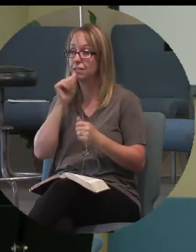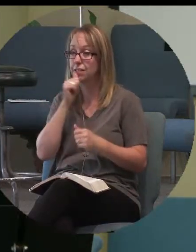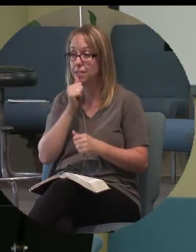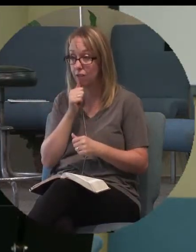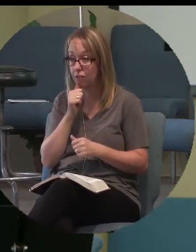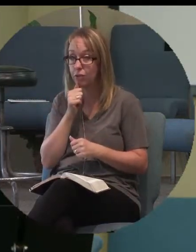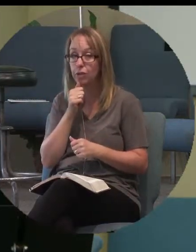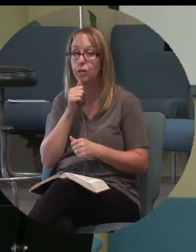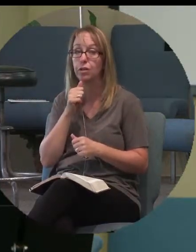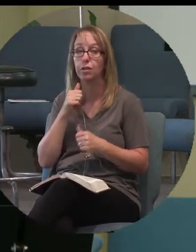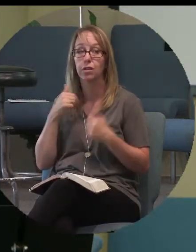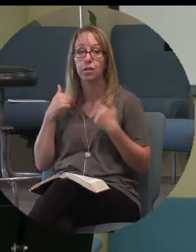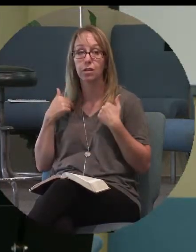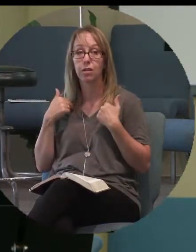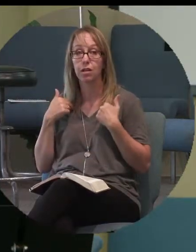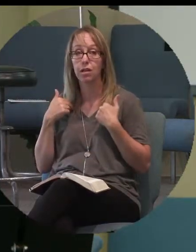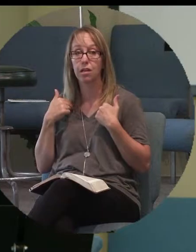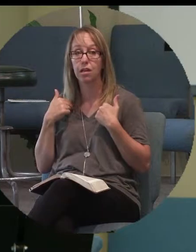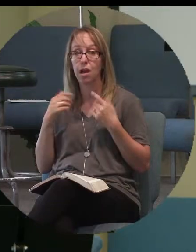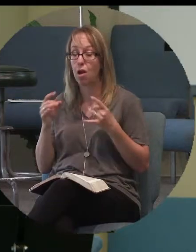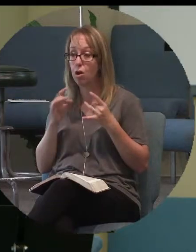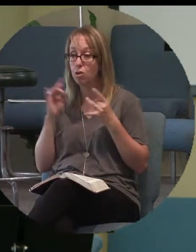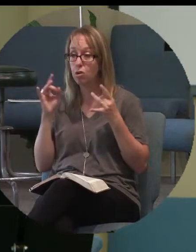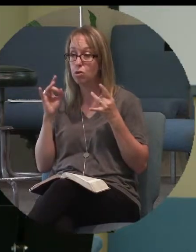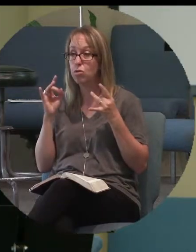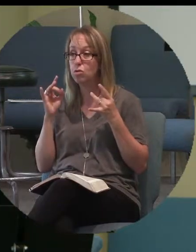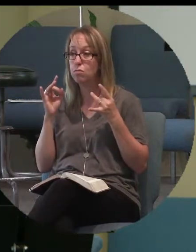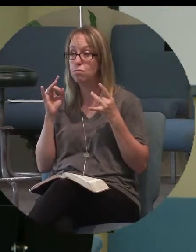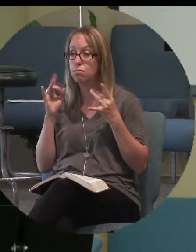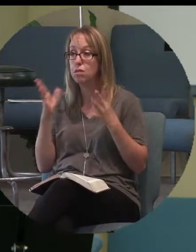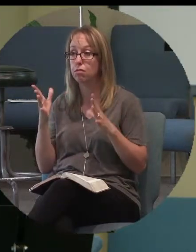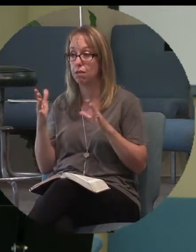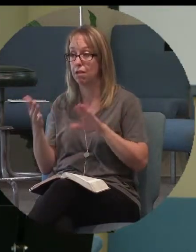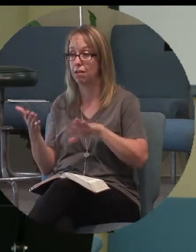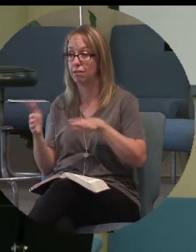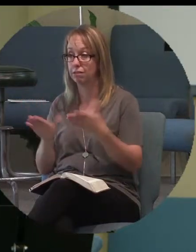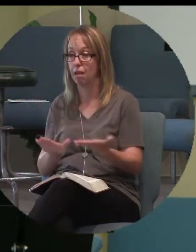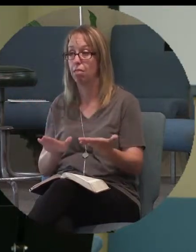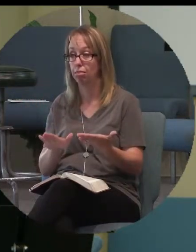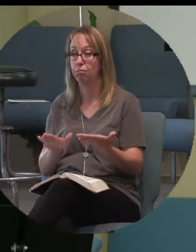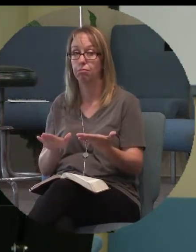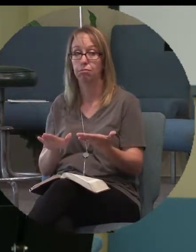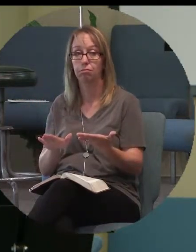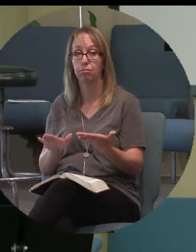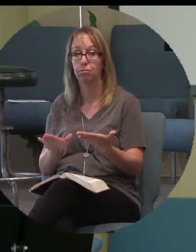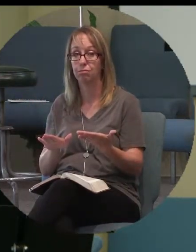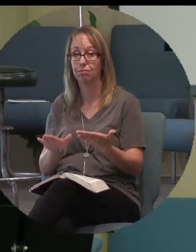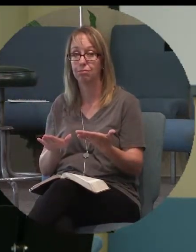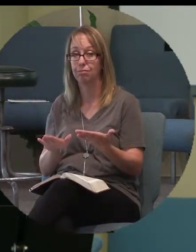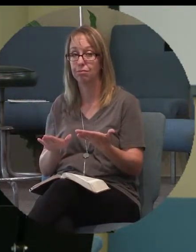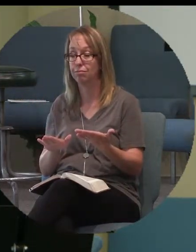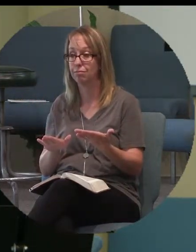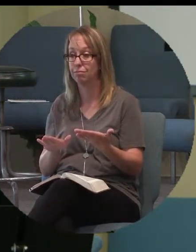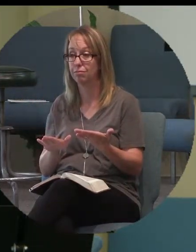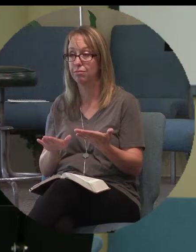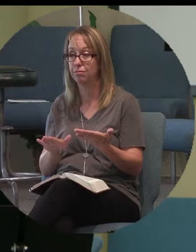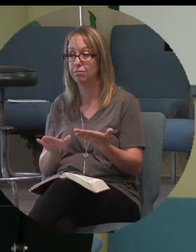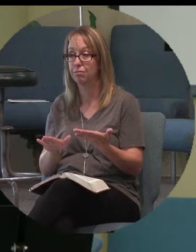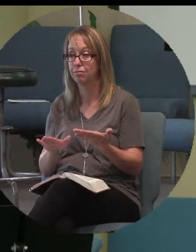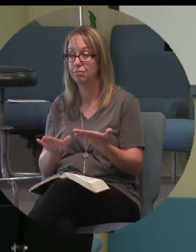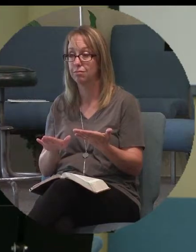a humiliating death so that the needy...